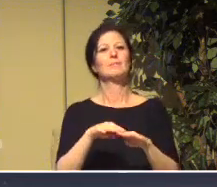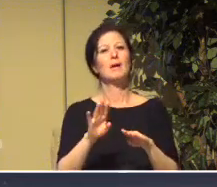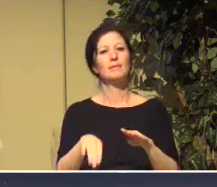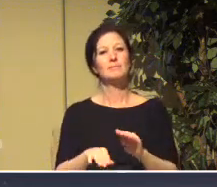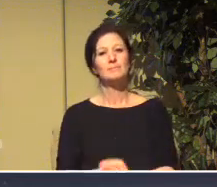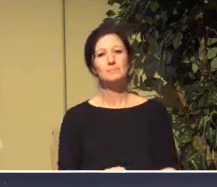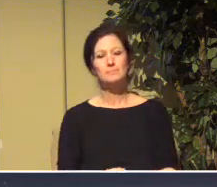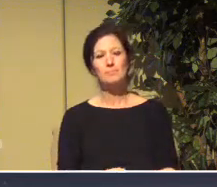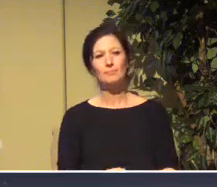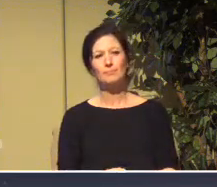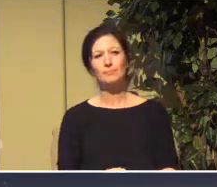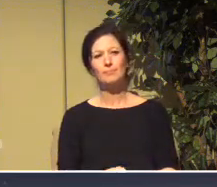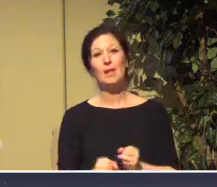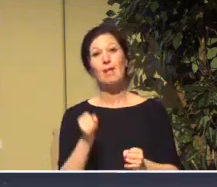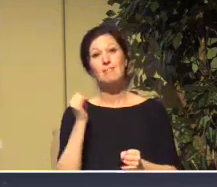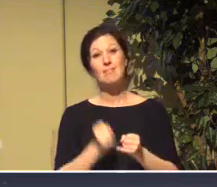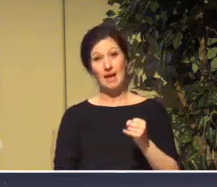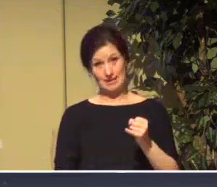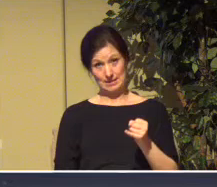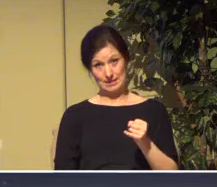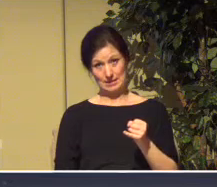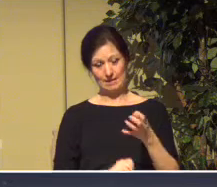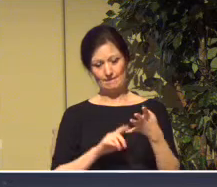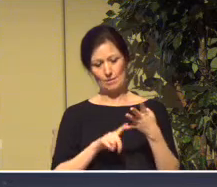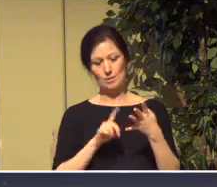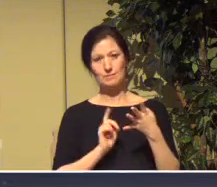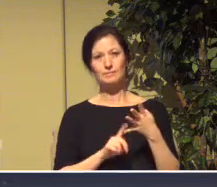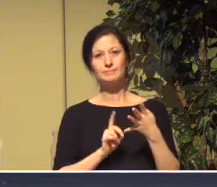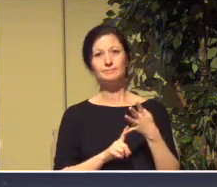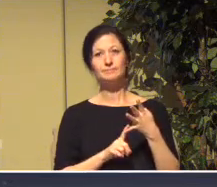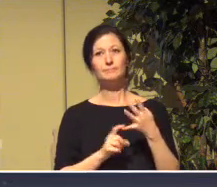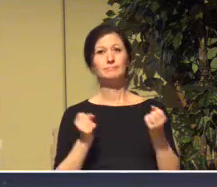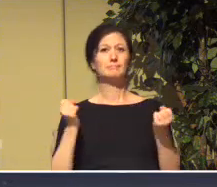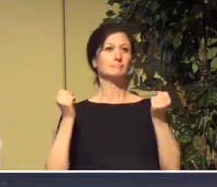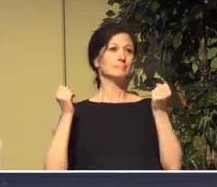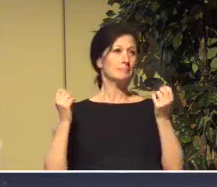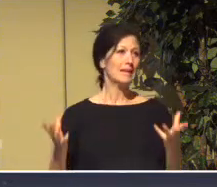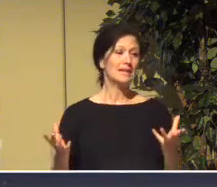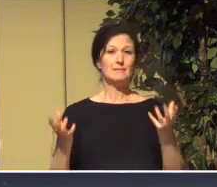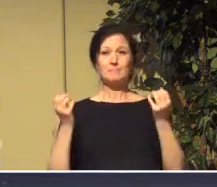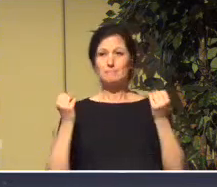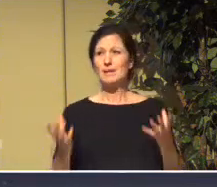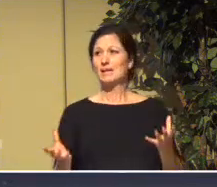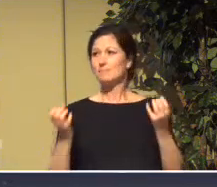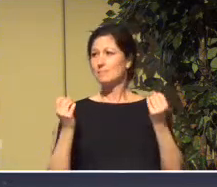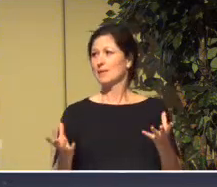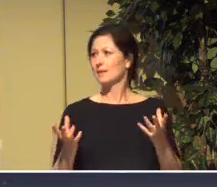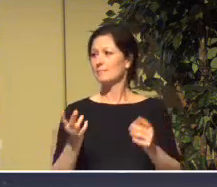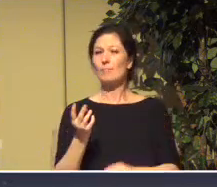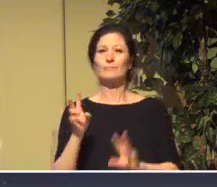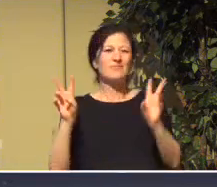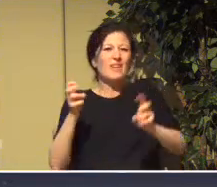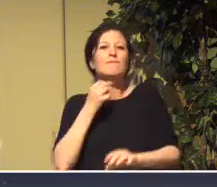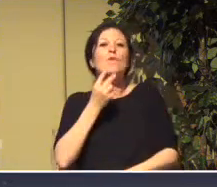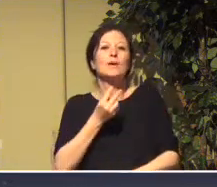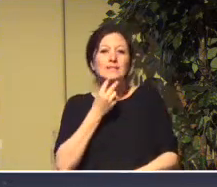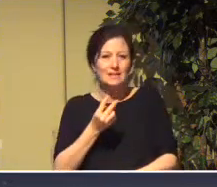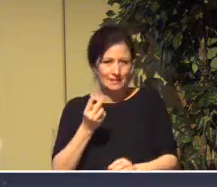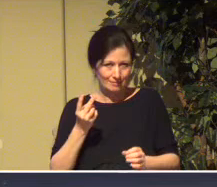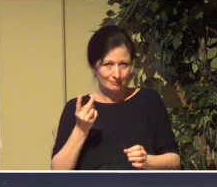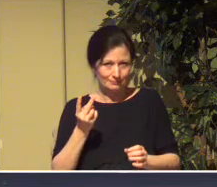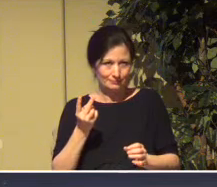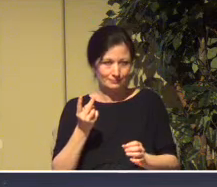The last thing then is that there are all kinds of voices to listen to. In the exile, there were the voices of the false